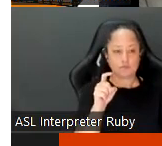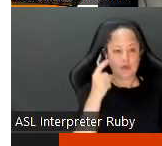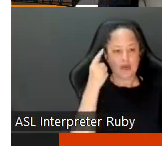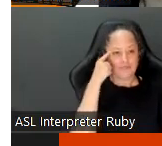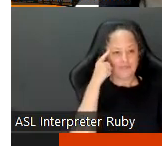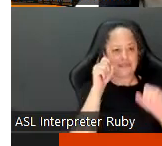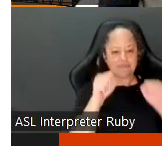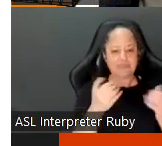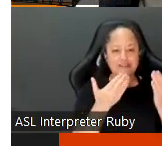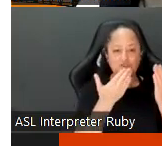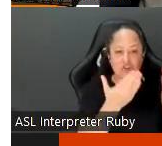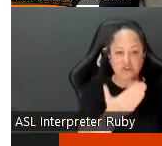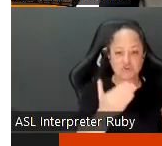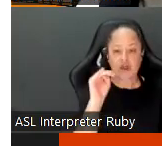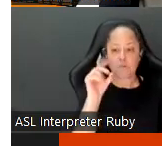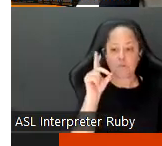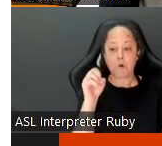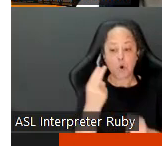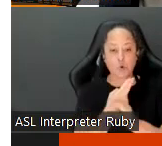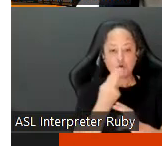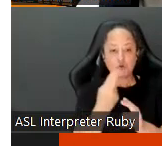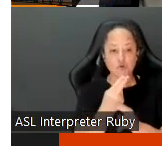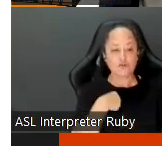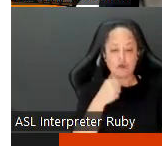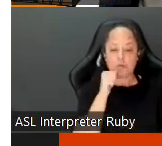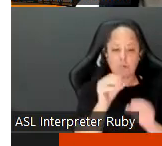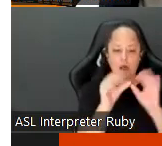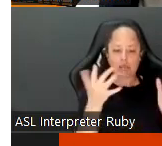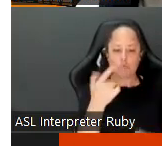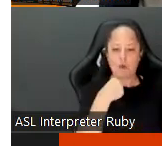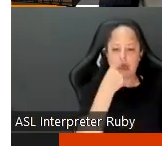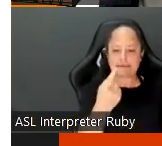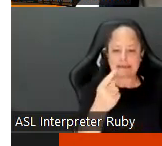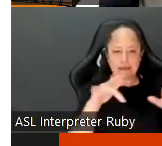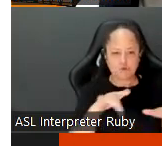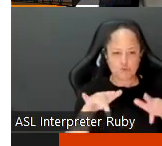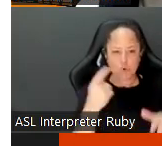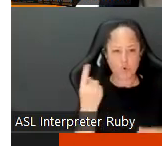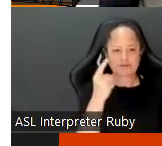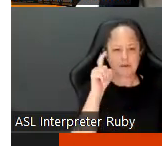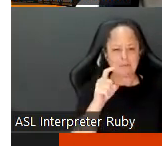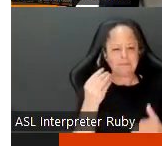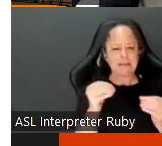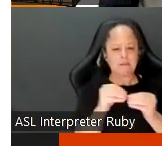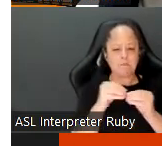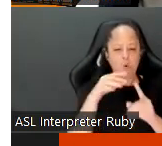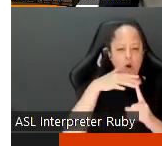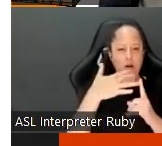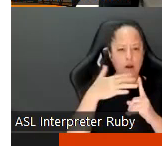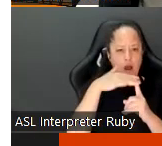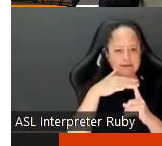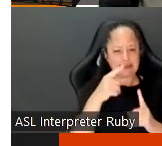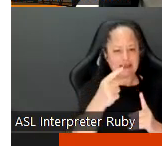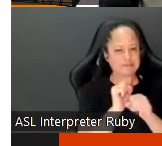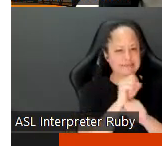think they could suggest what mode you use on that i'm unclear why they're telling you to record something we may need more context and if you want to send that to